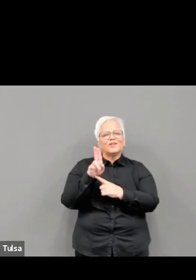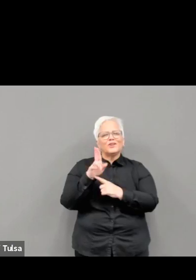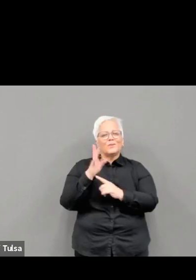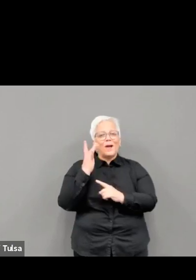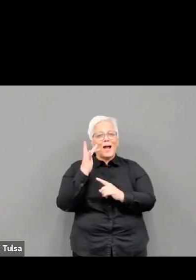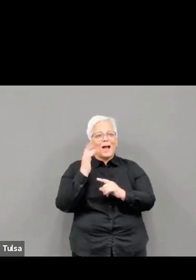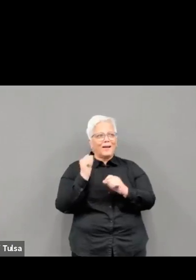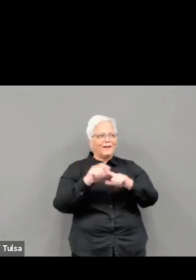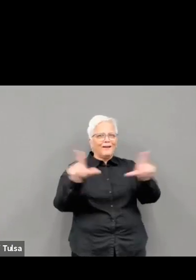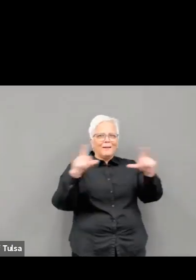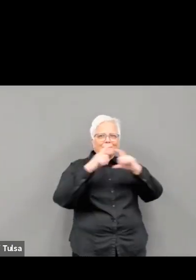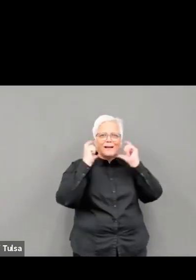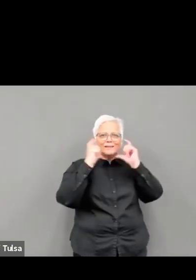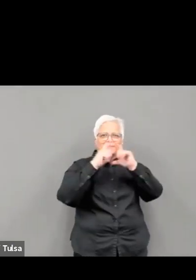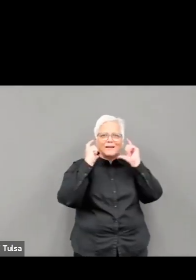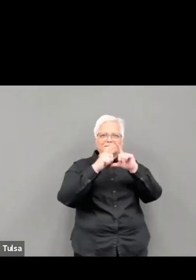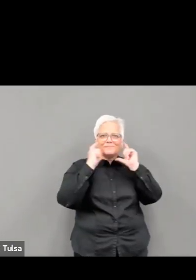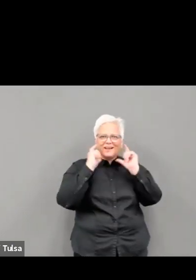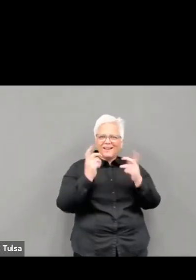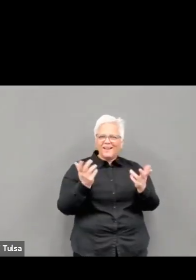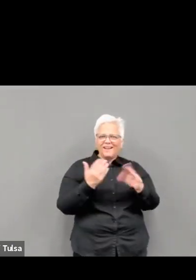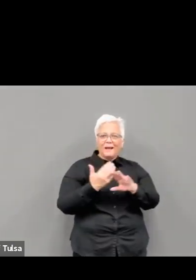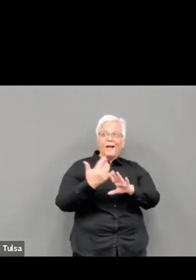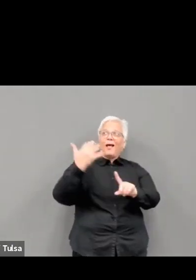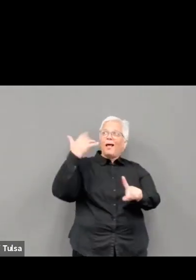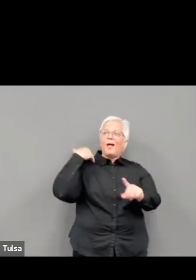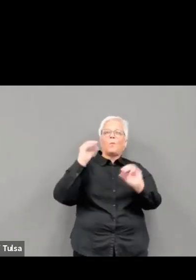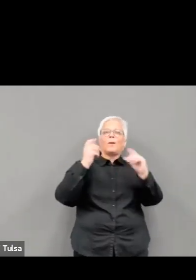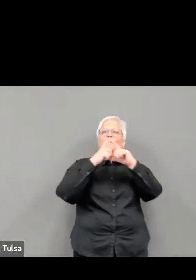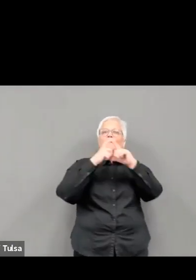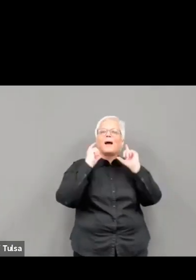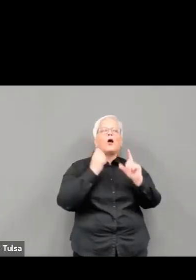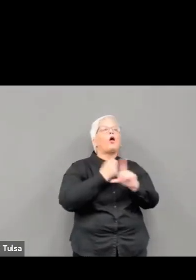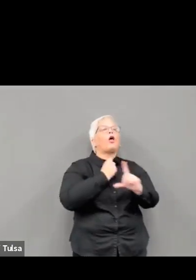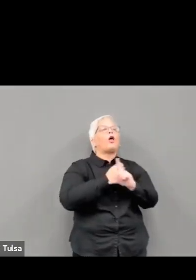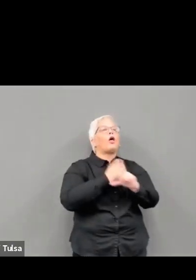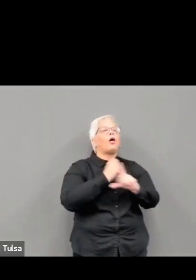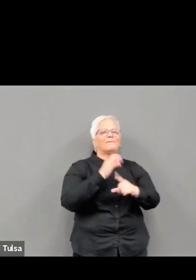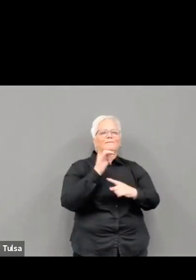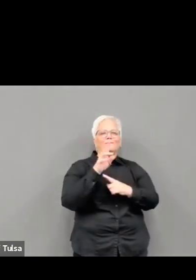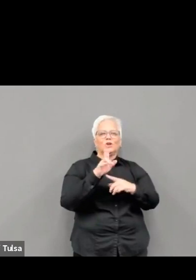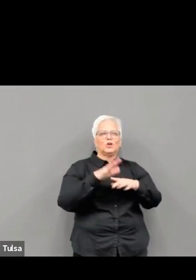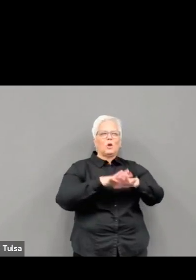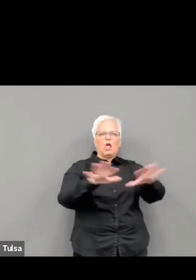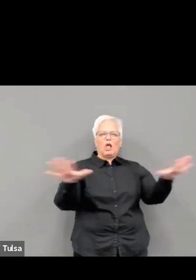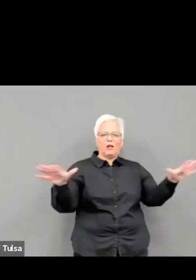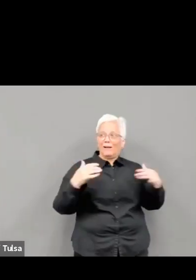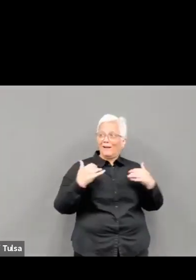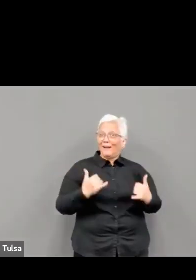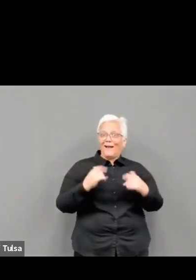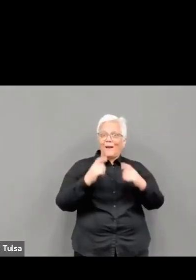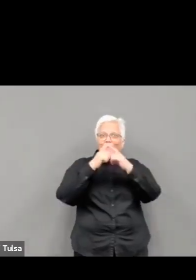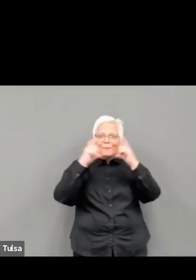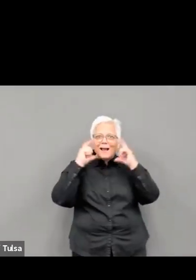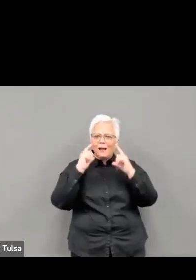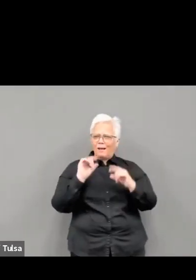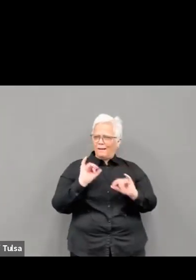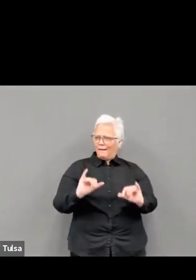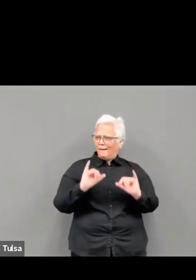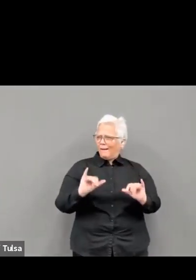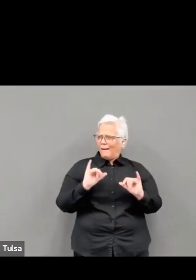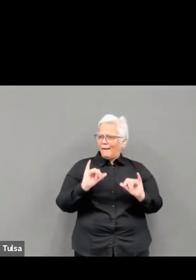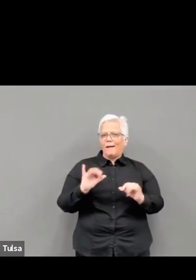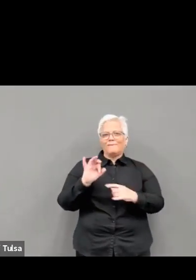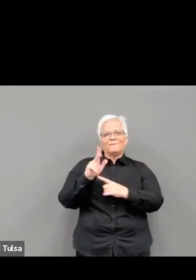sacrificed, been affected, and deeply felt the impacts of COVID this past year. We are on our way out of this